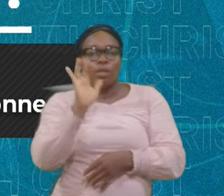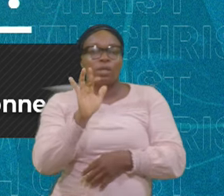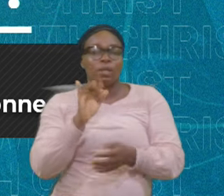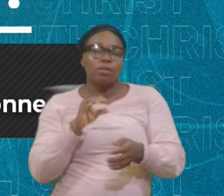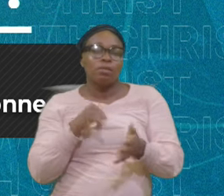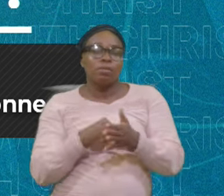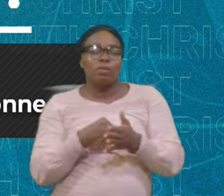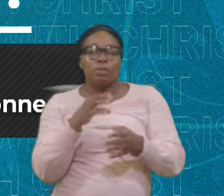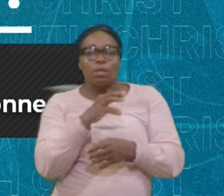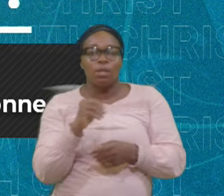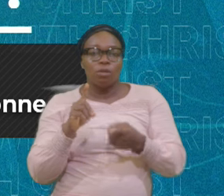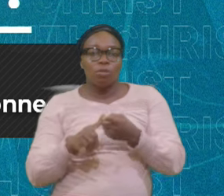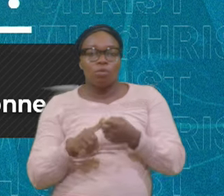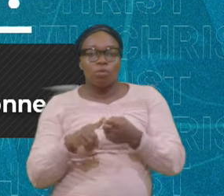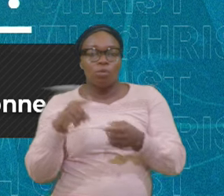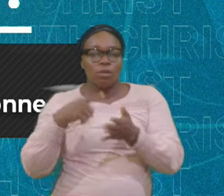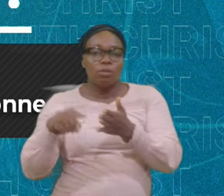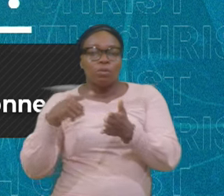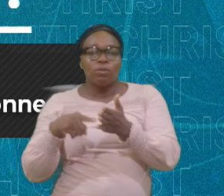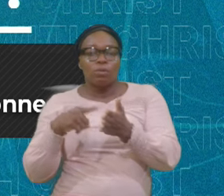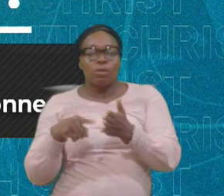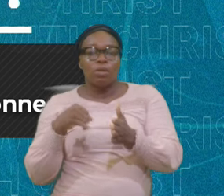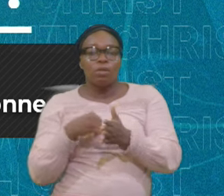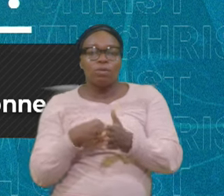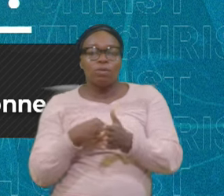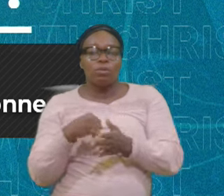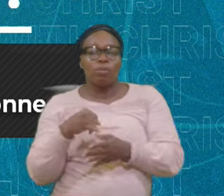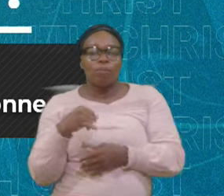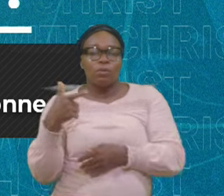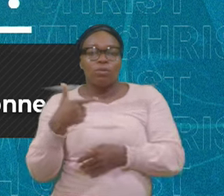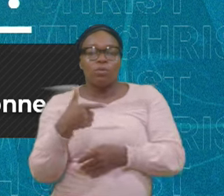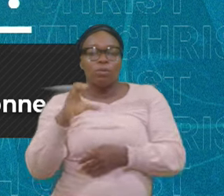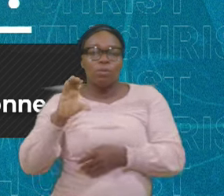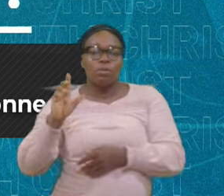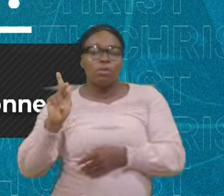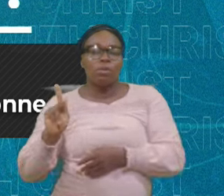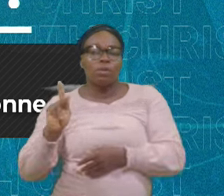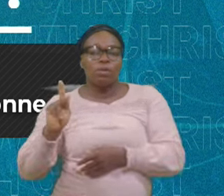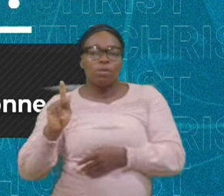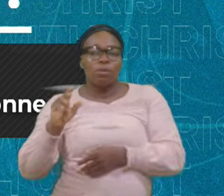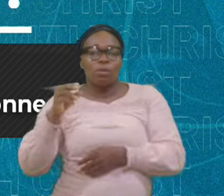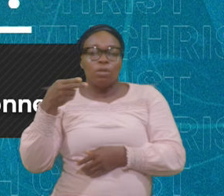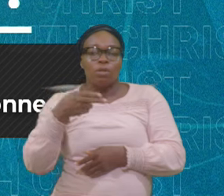GCK HQ Dot Org Slash Connect